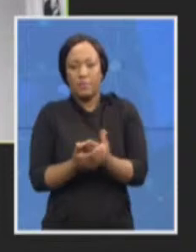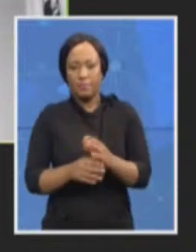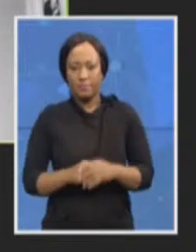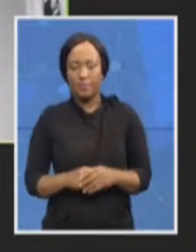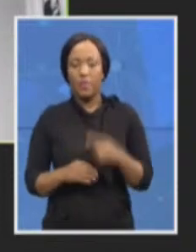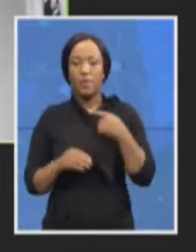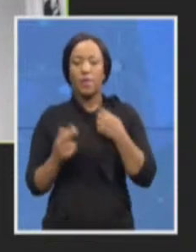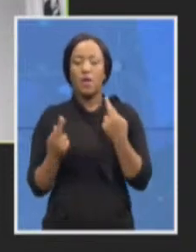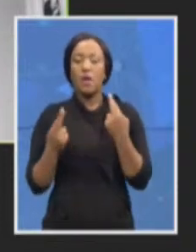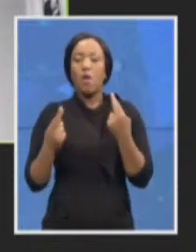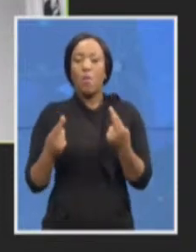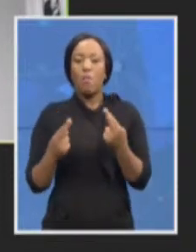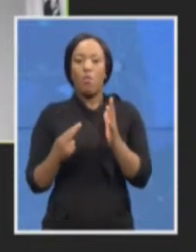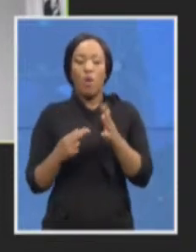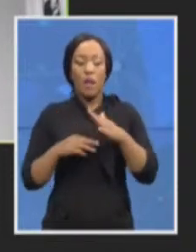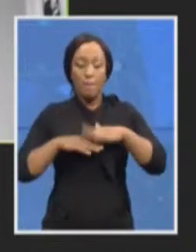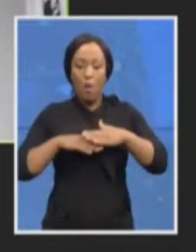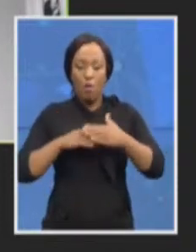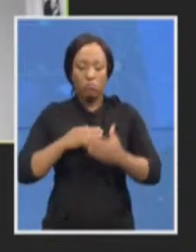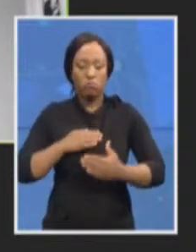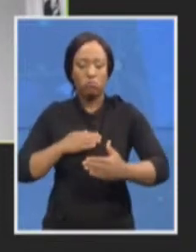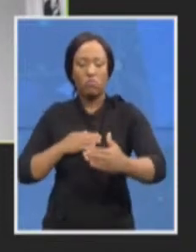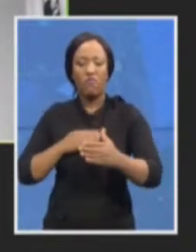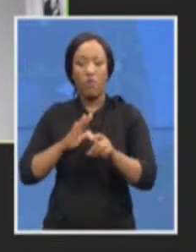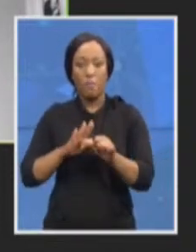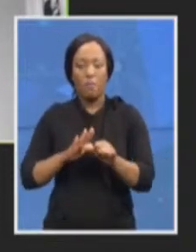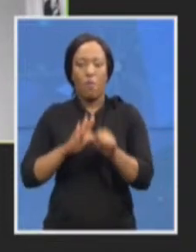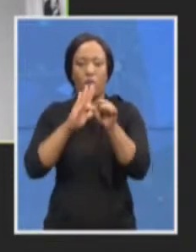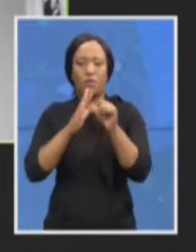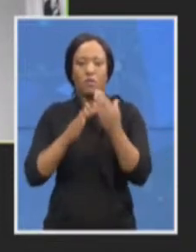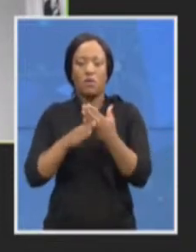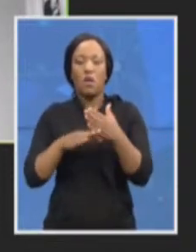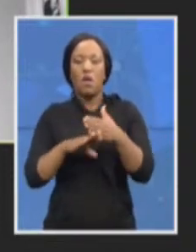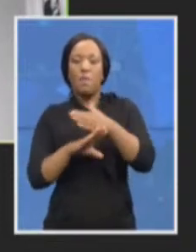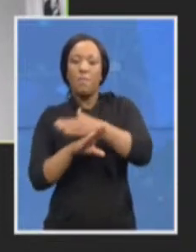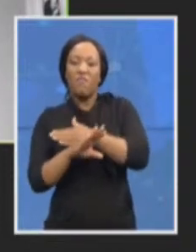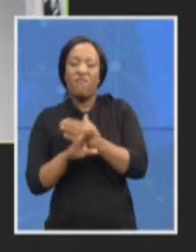cases before Advocate Cronier vacates her office.